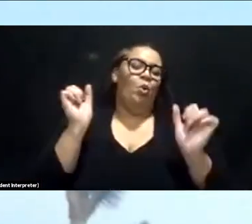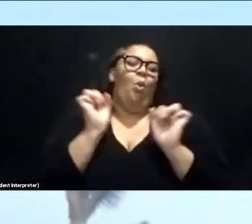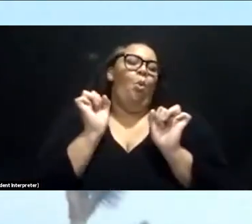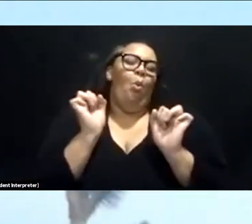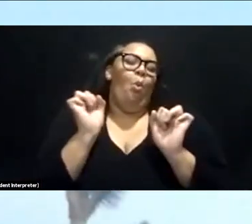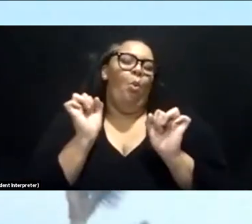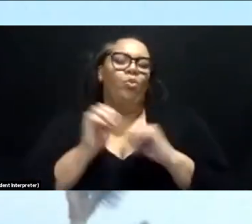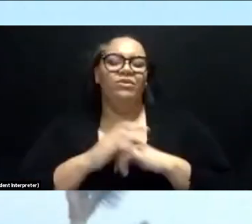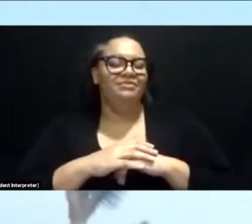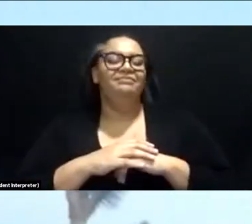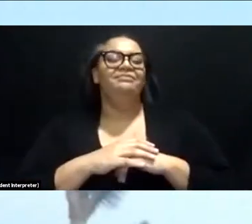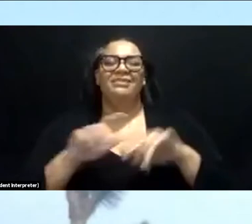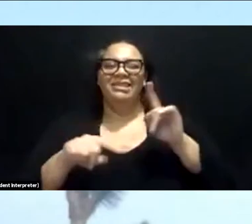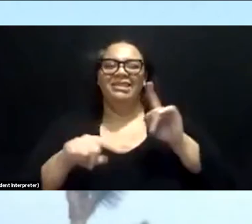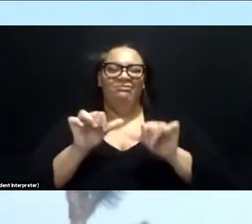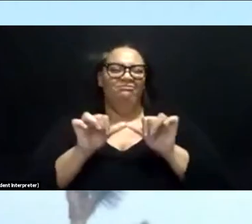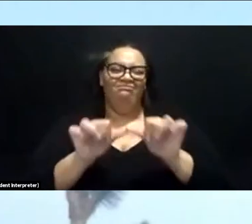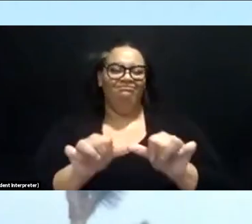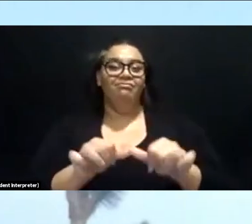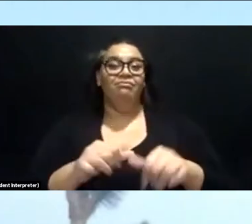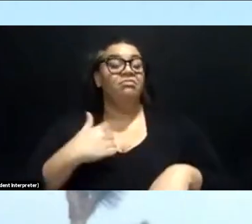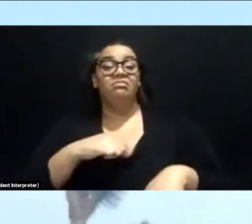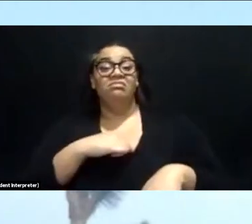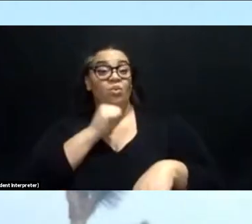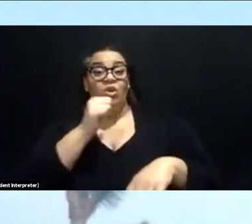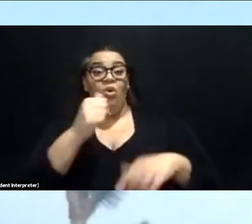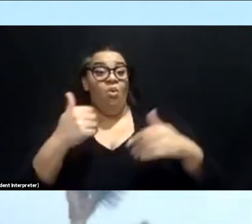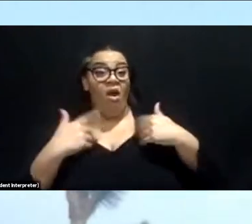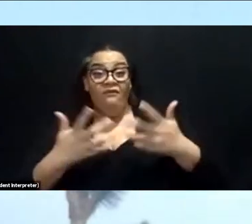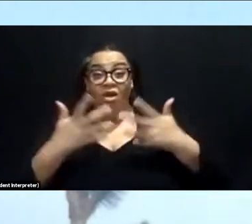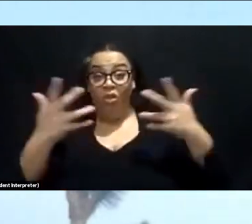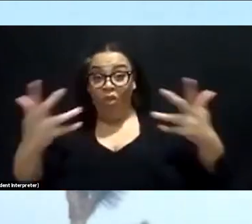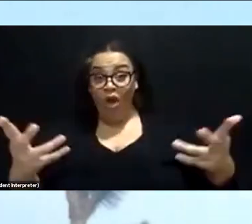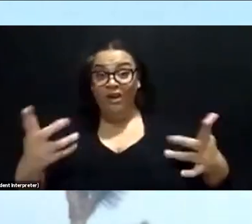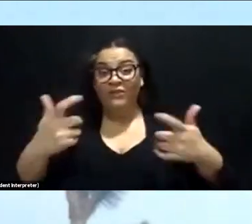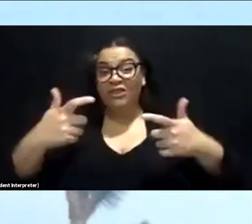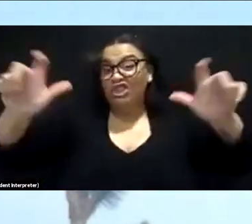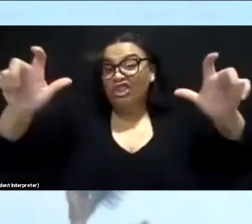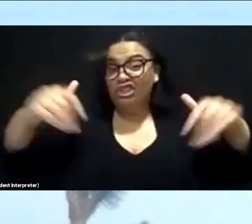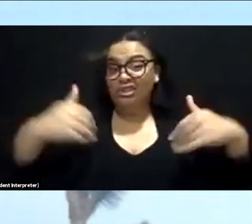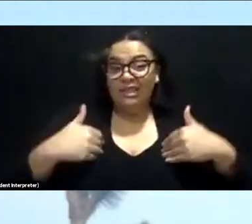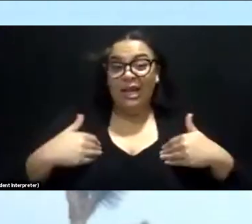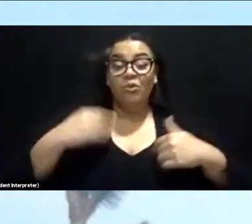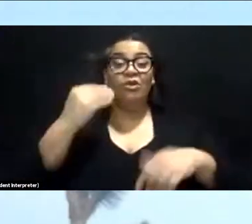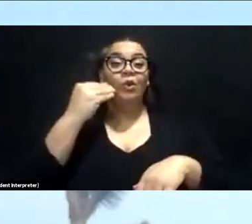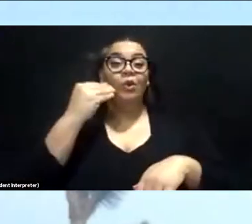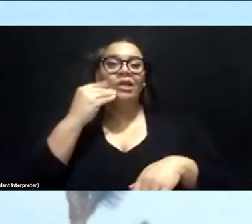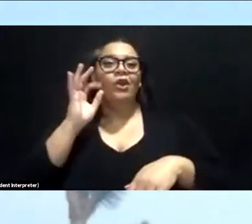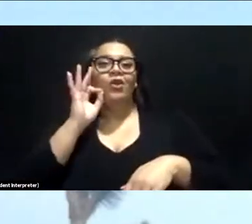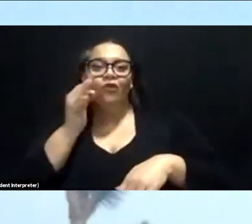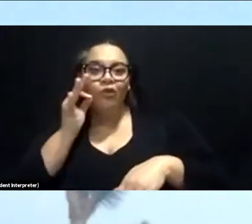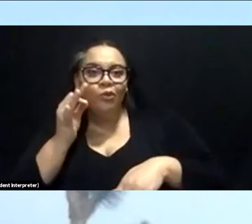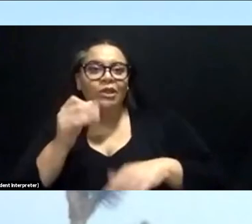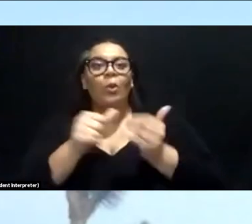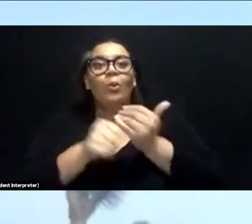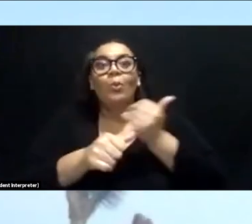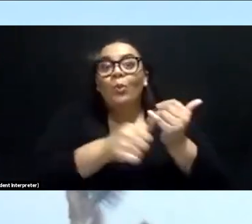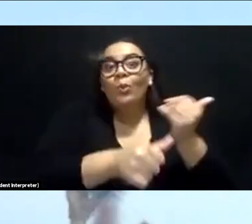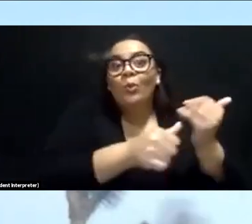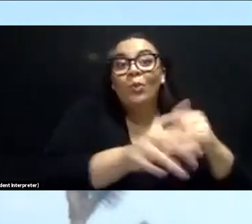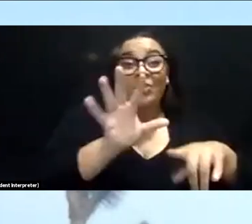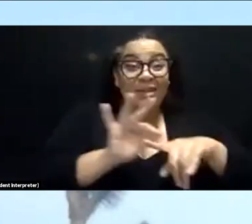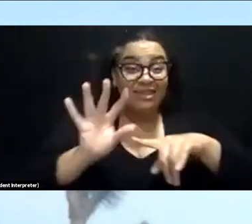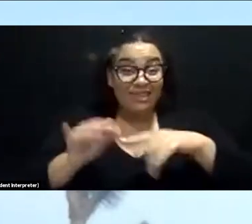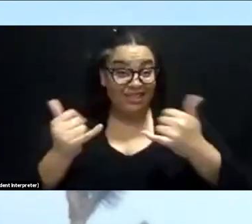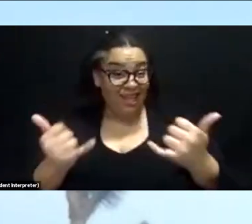we don't have any large animals that are eating Joshua tree fruits and pooping out whole seeds now. So this is